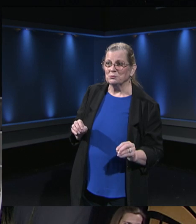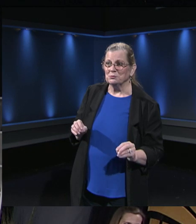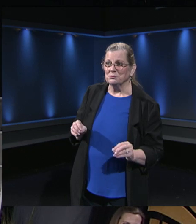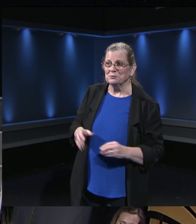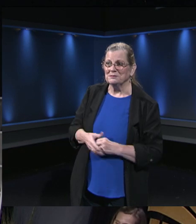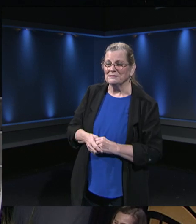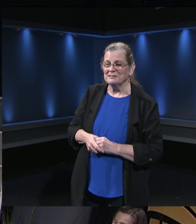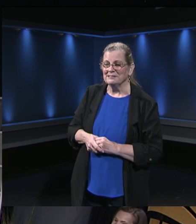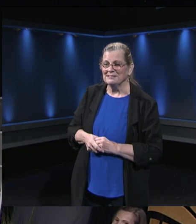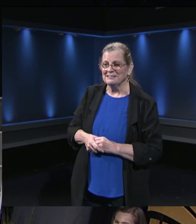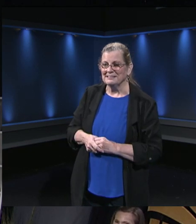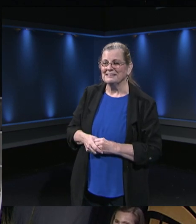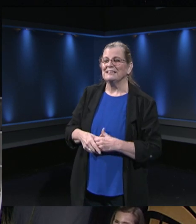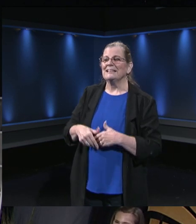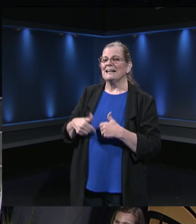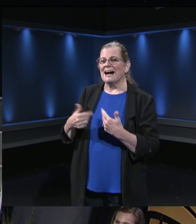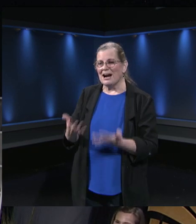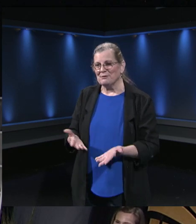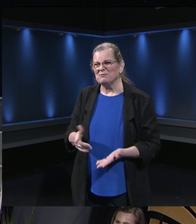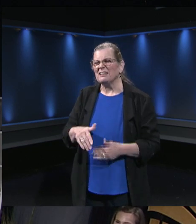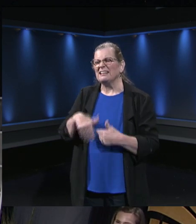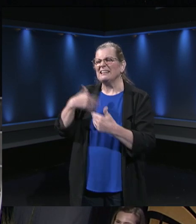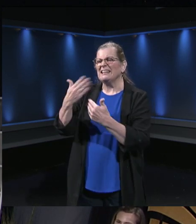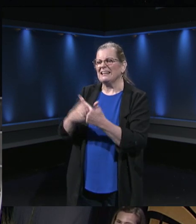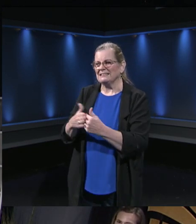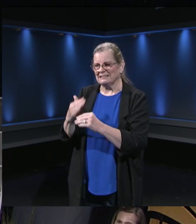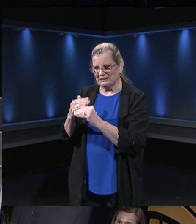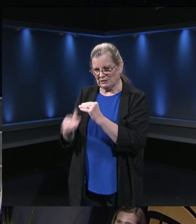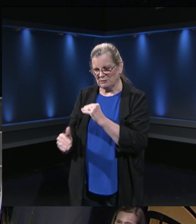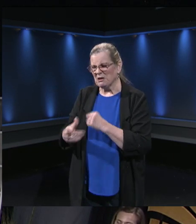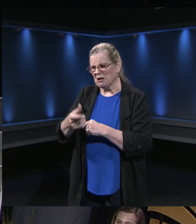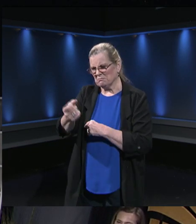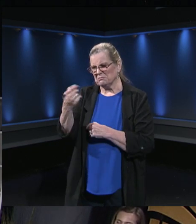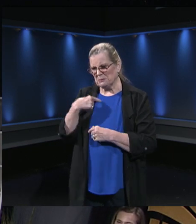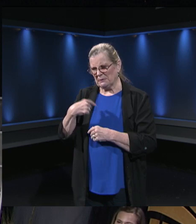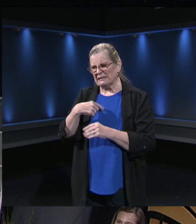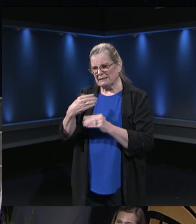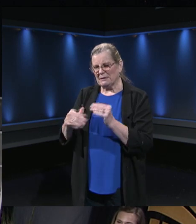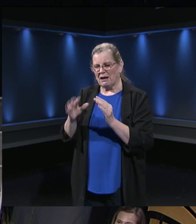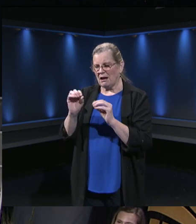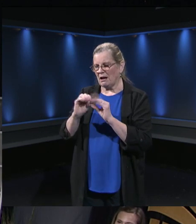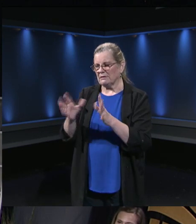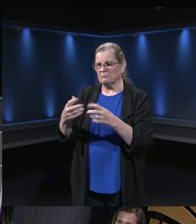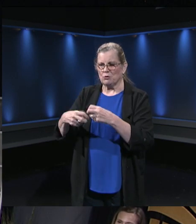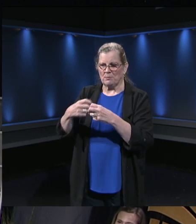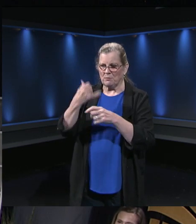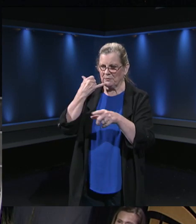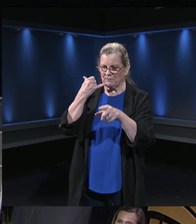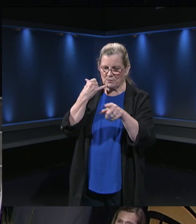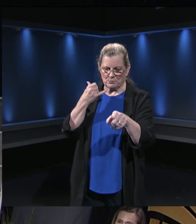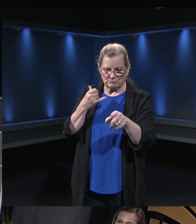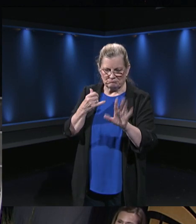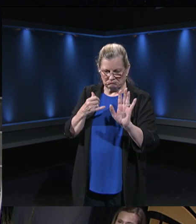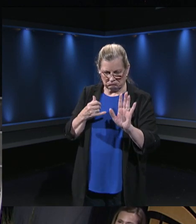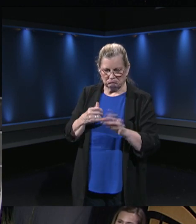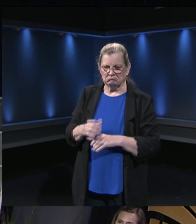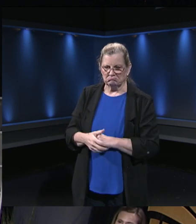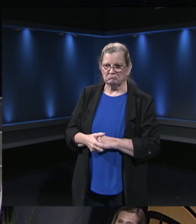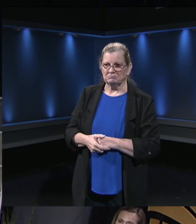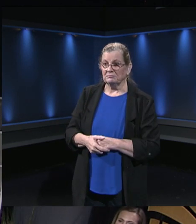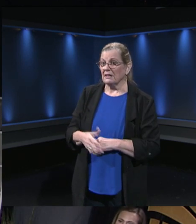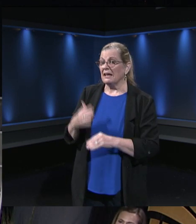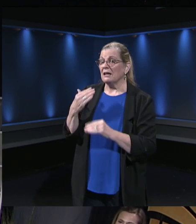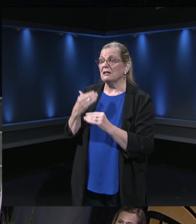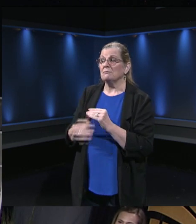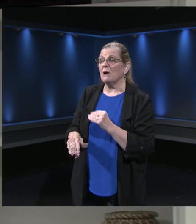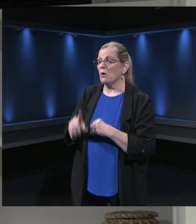Let's go to an email and see if there's an email. Having a little trouble there with the call coming in. One of the email questions is, as you